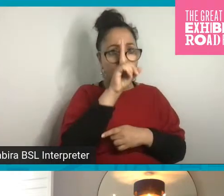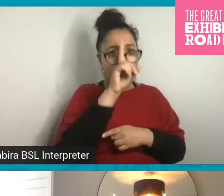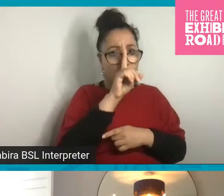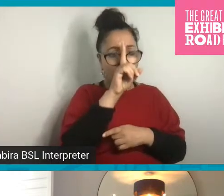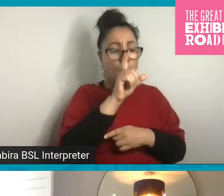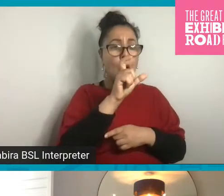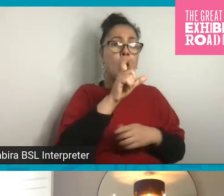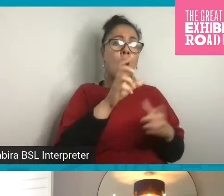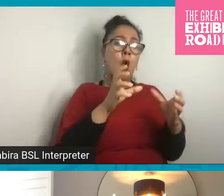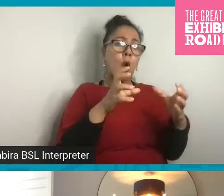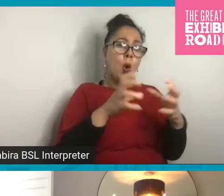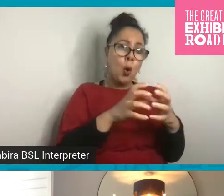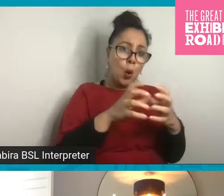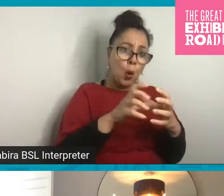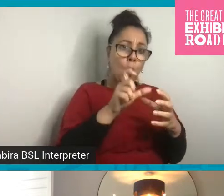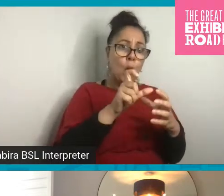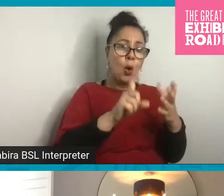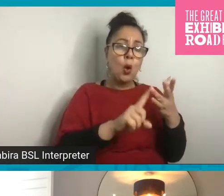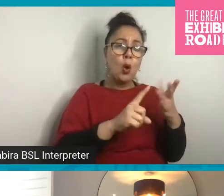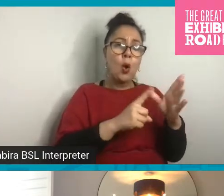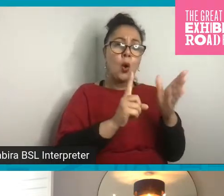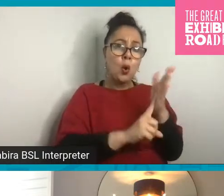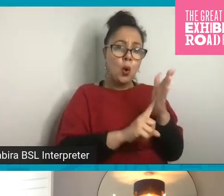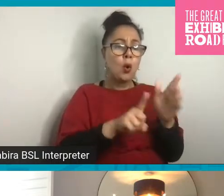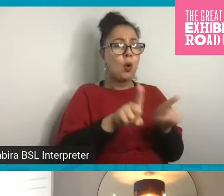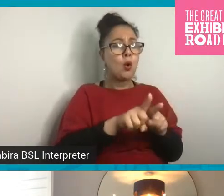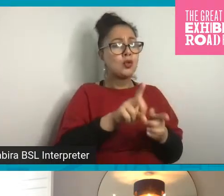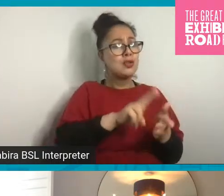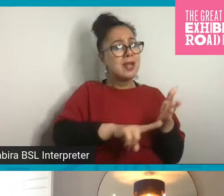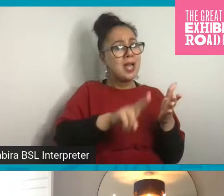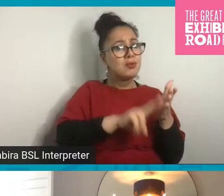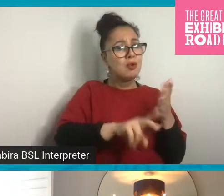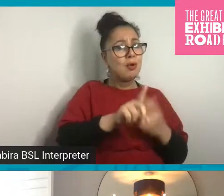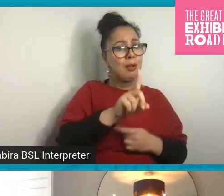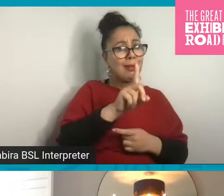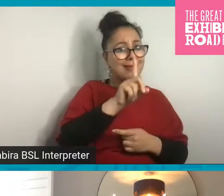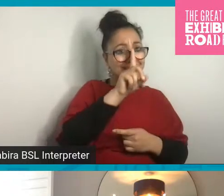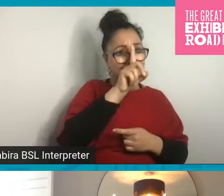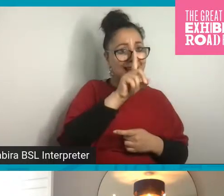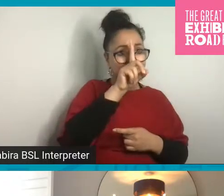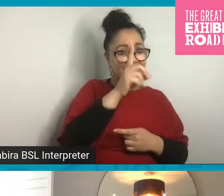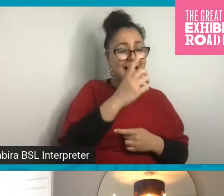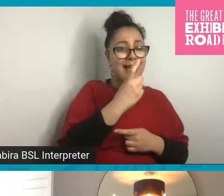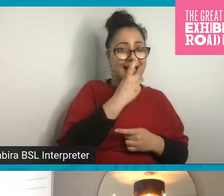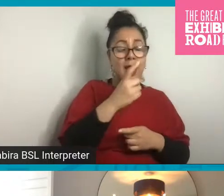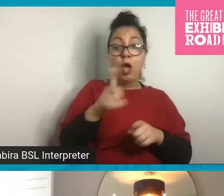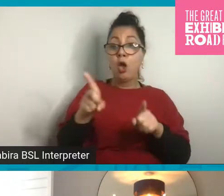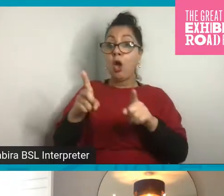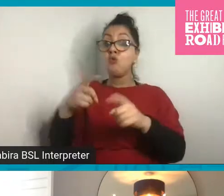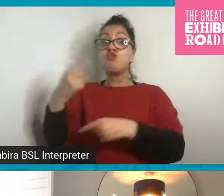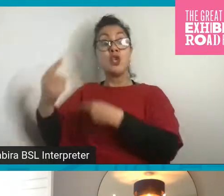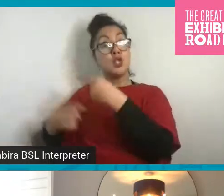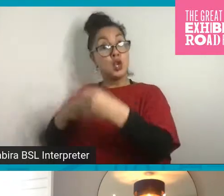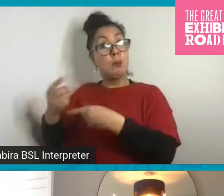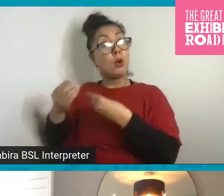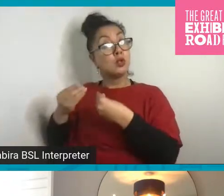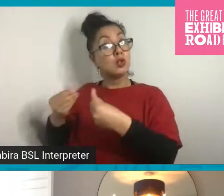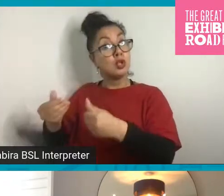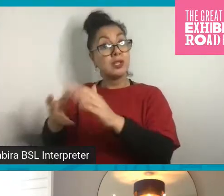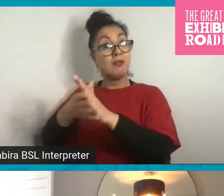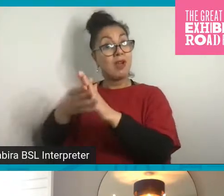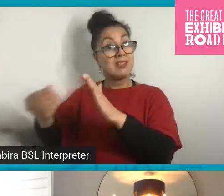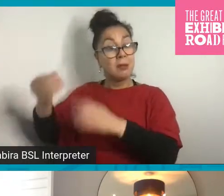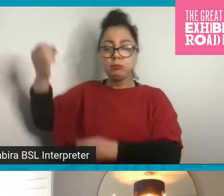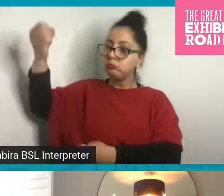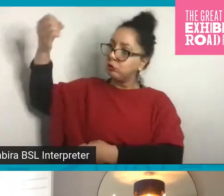coal, natural gas as well. And renewable sources are, for example, solar,